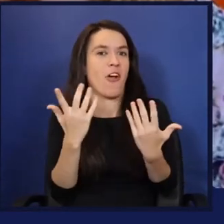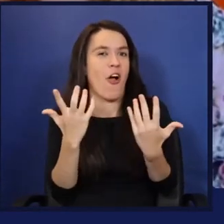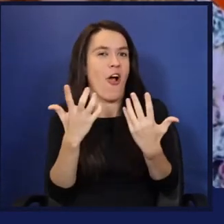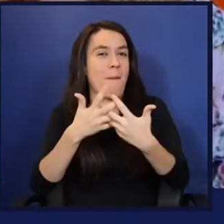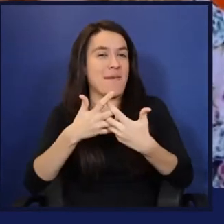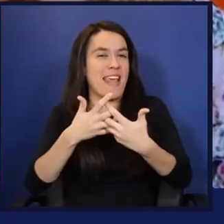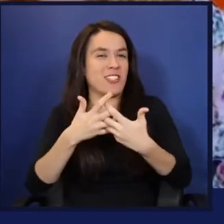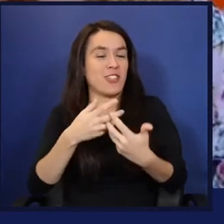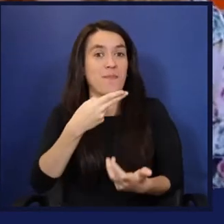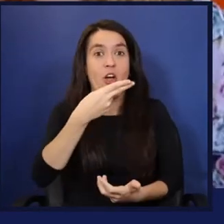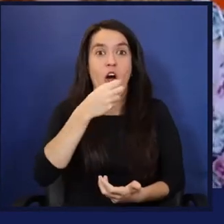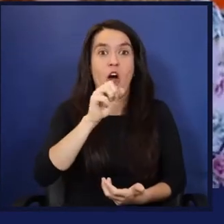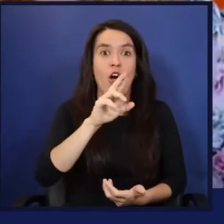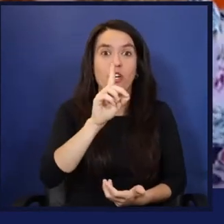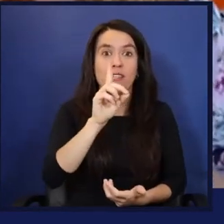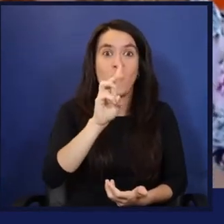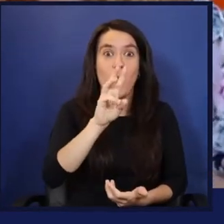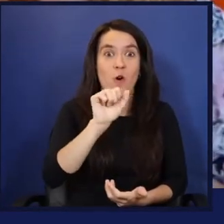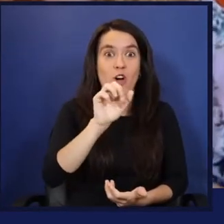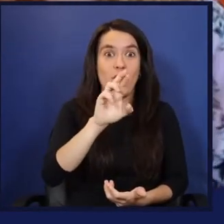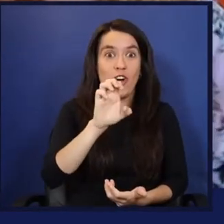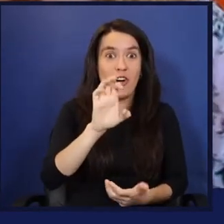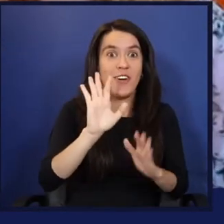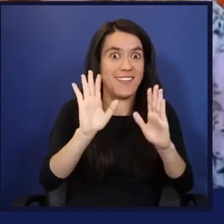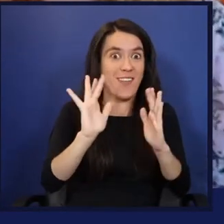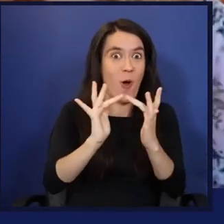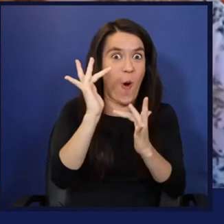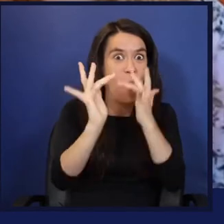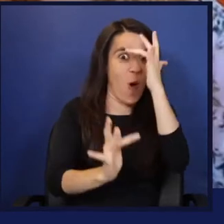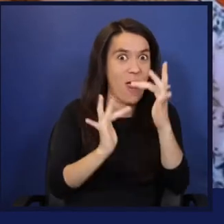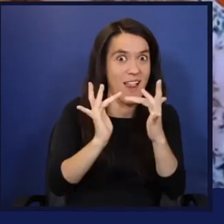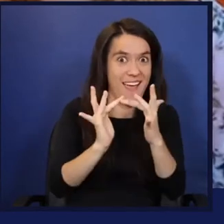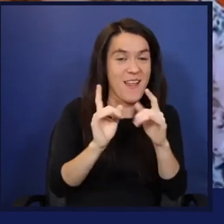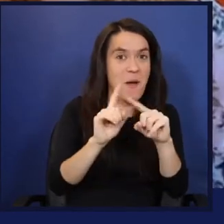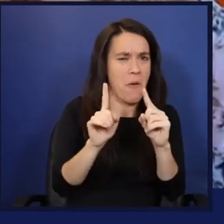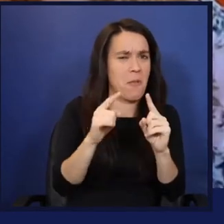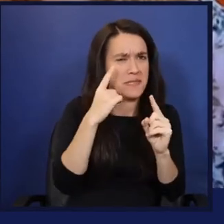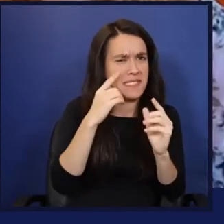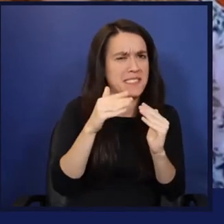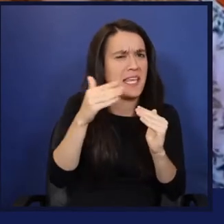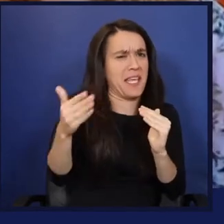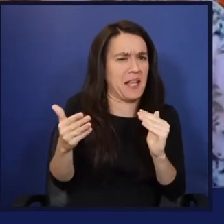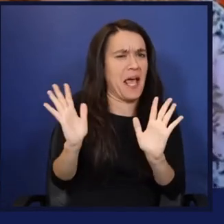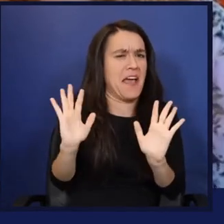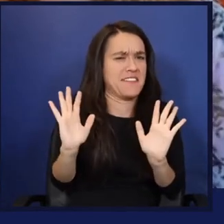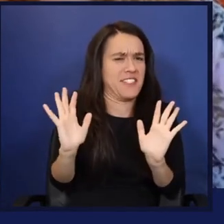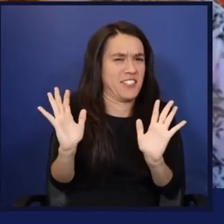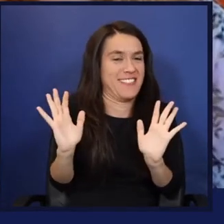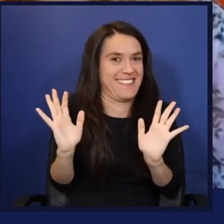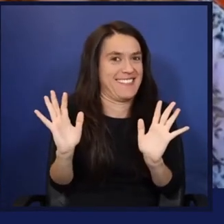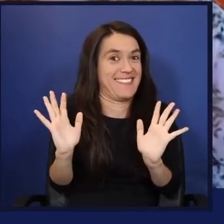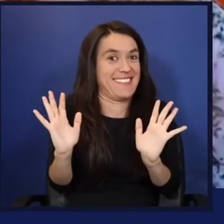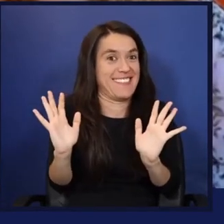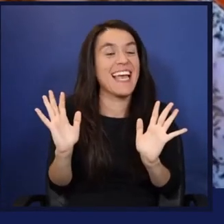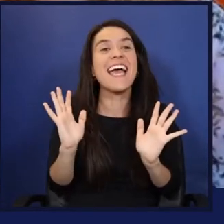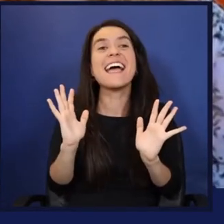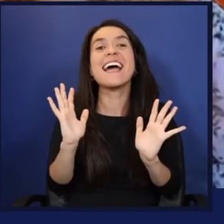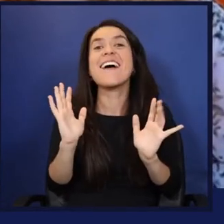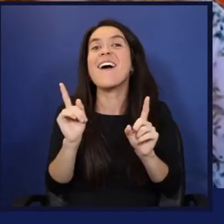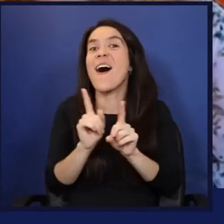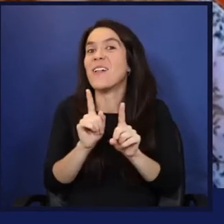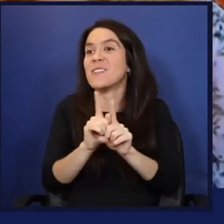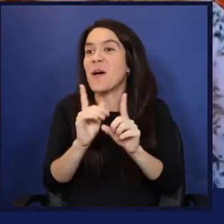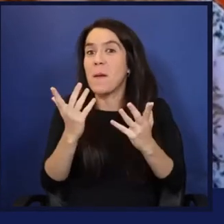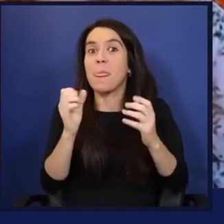HoloLens, but not only, as we will see towards the end, spoiler, and also the possibility